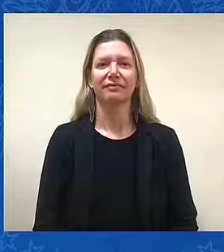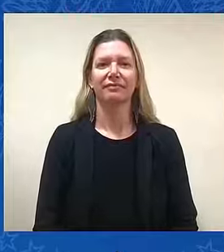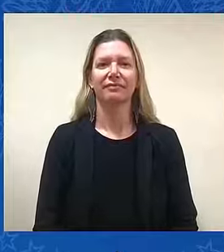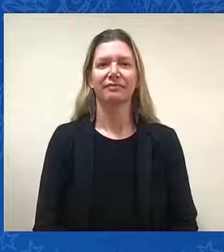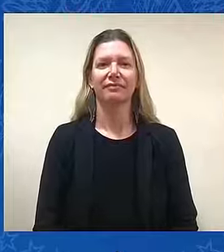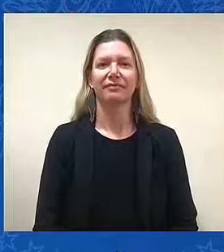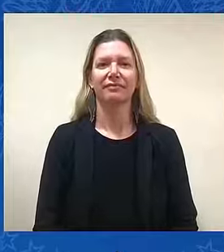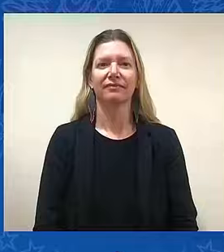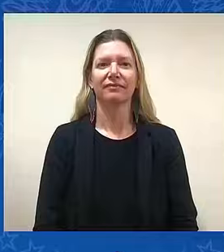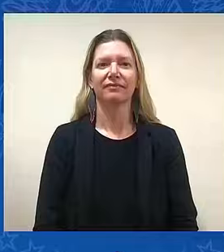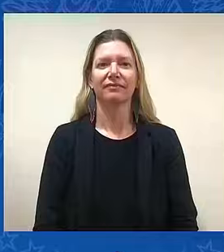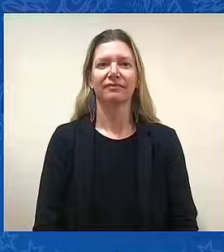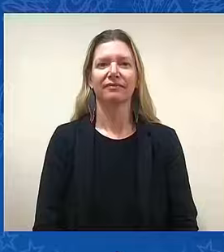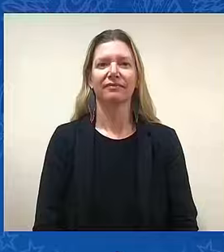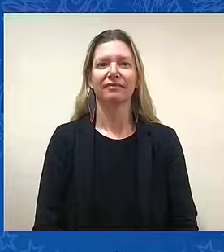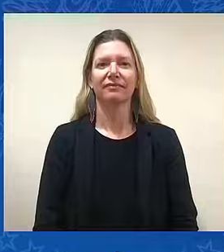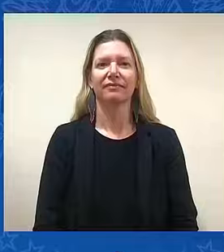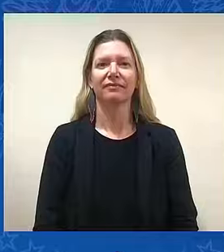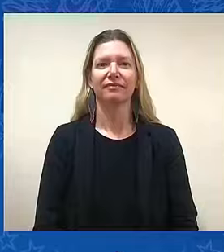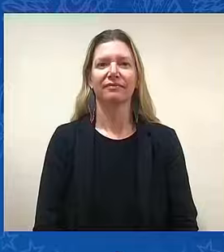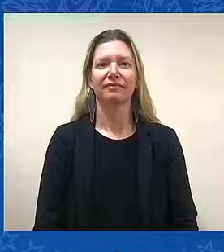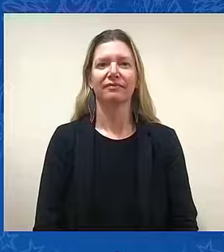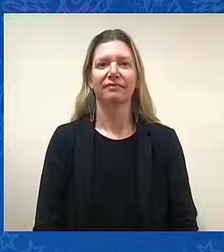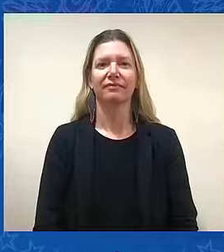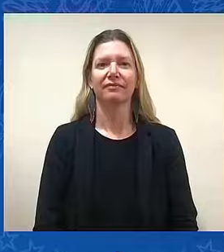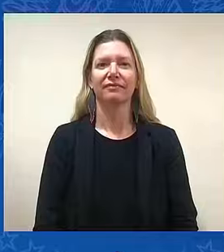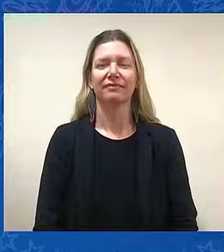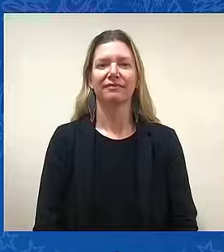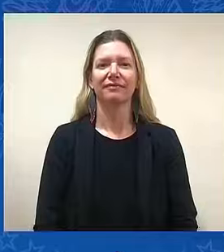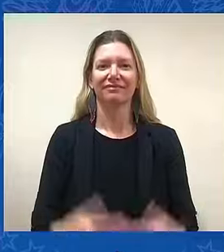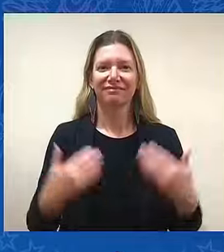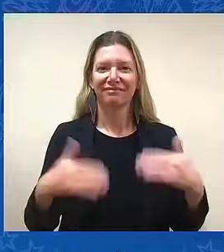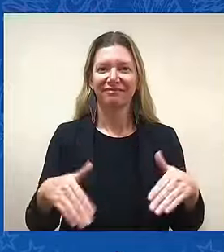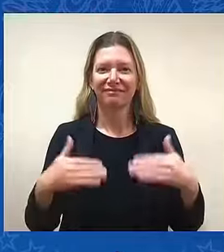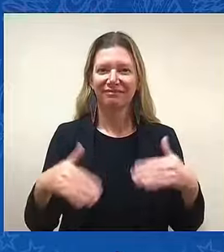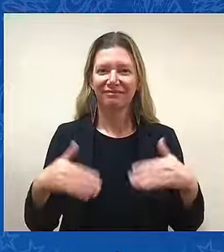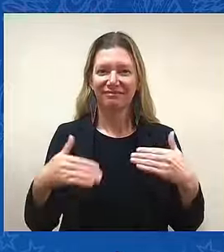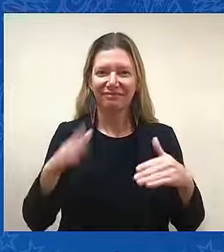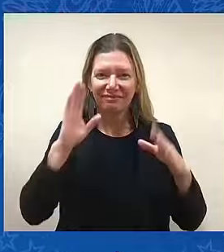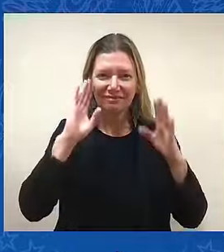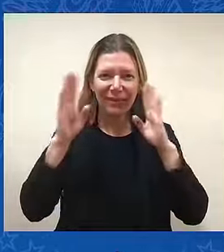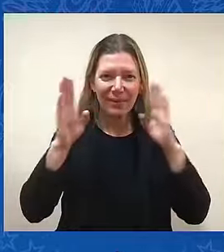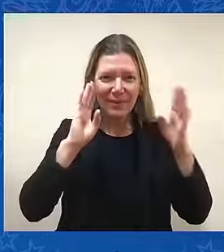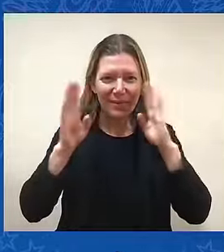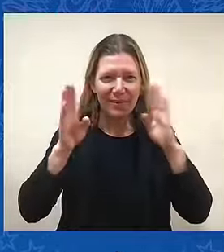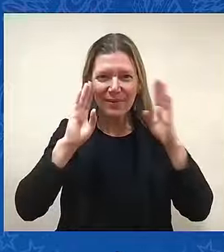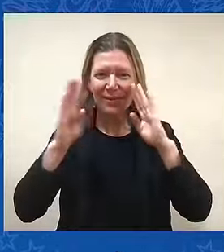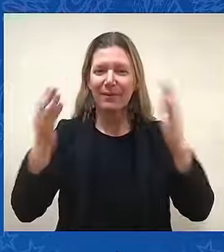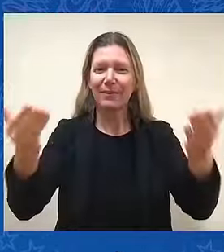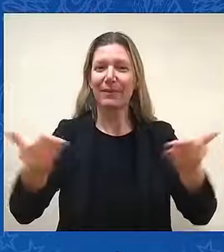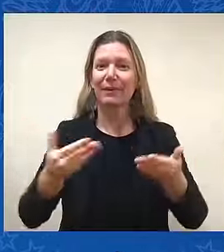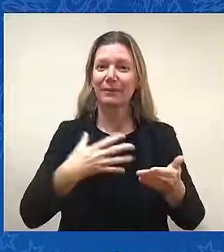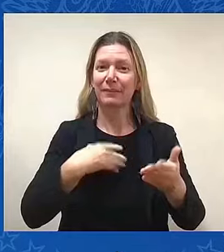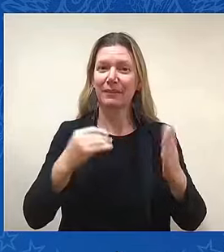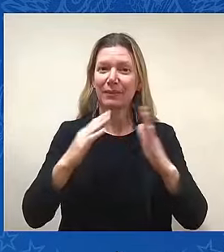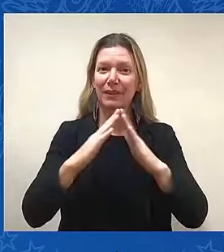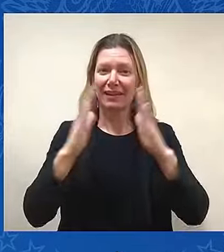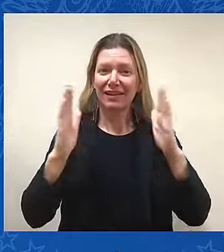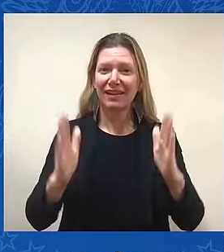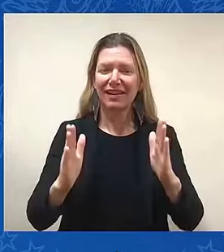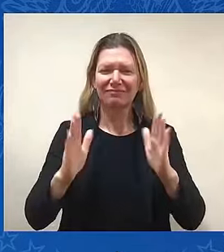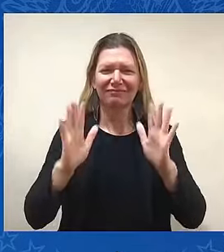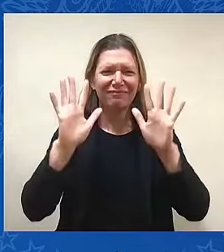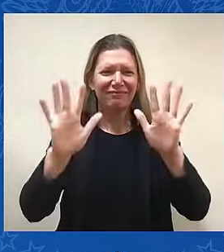Well, hello. Welcome to the White House. It's so wonderful to see so many